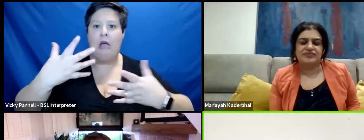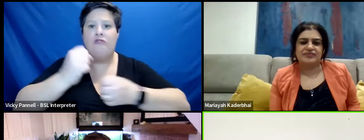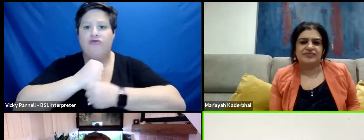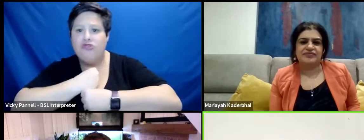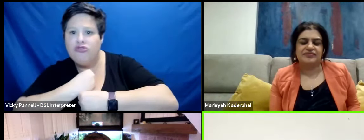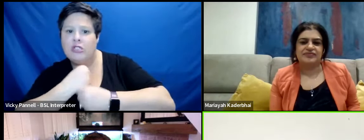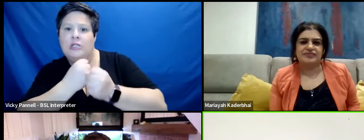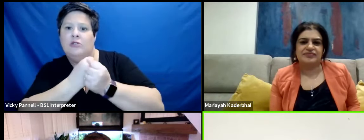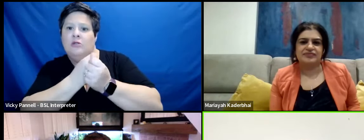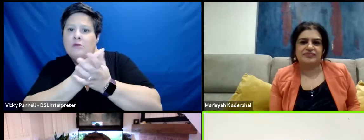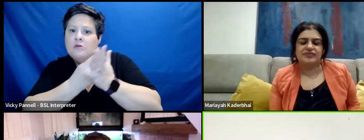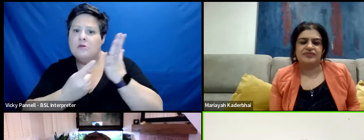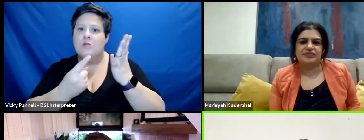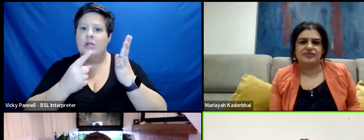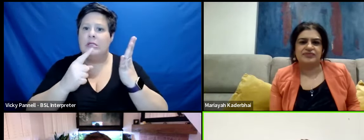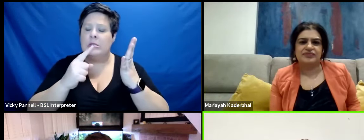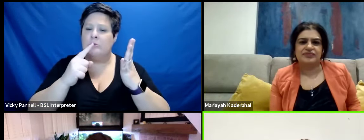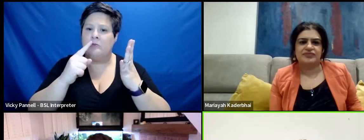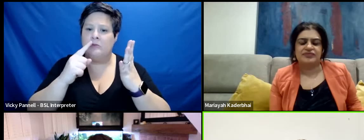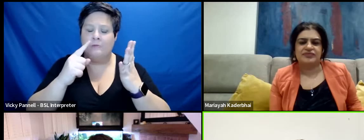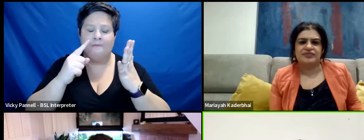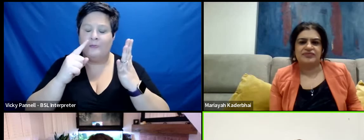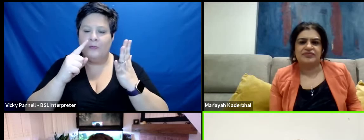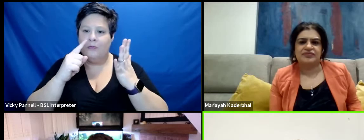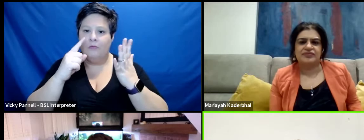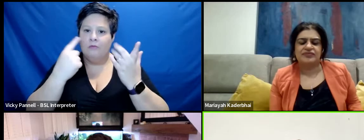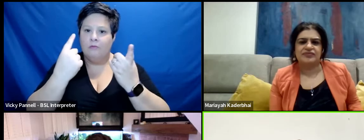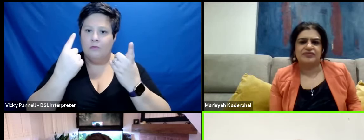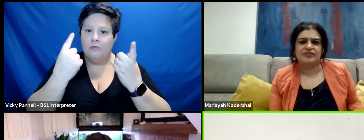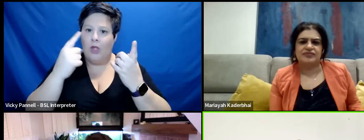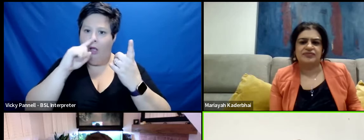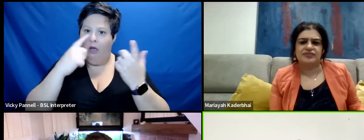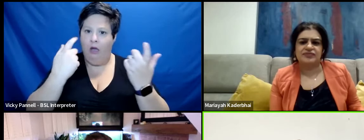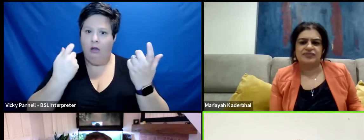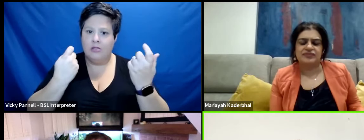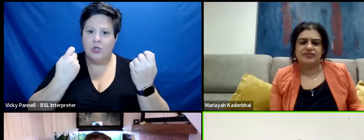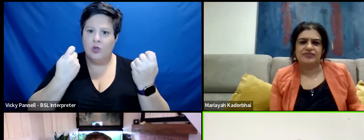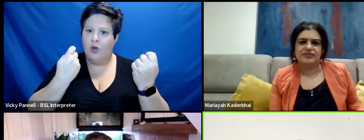and an inability to control or